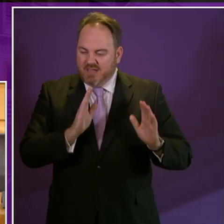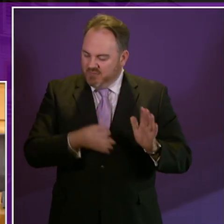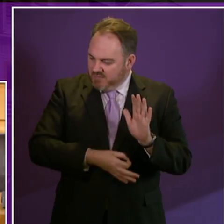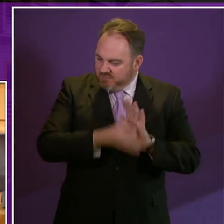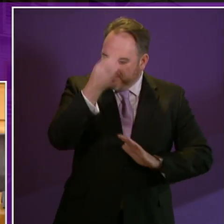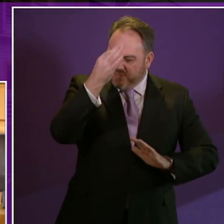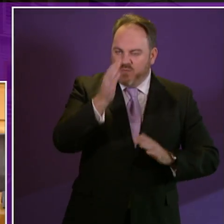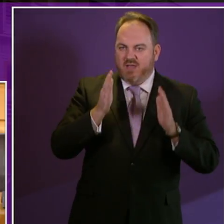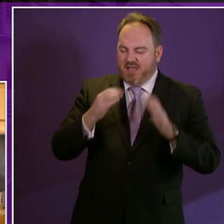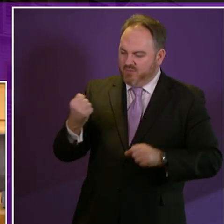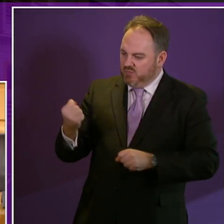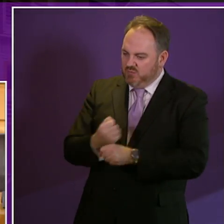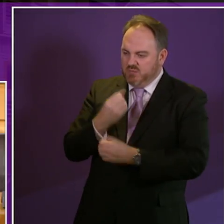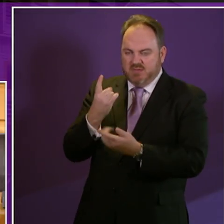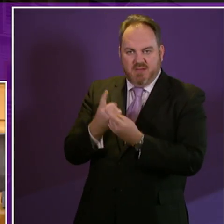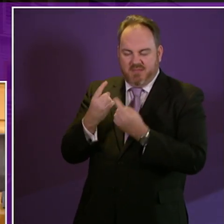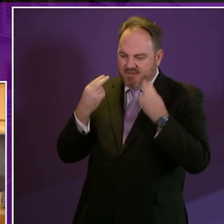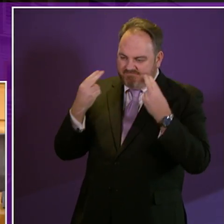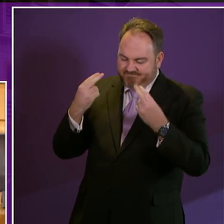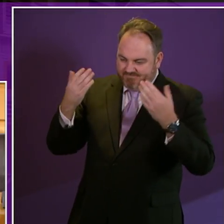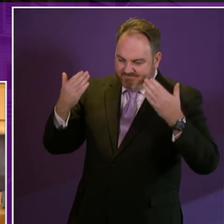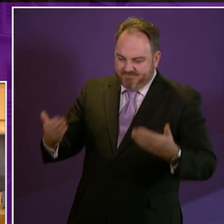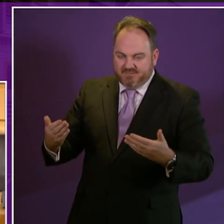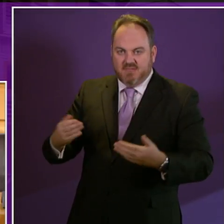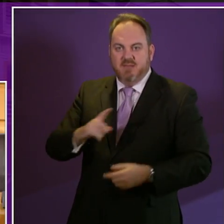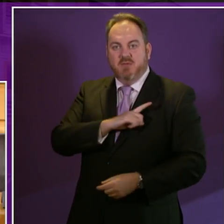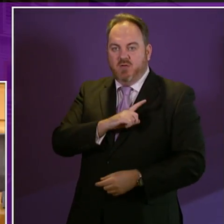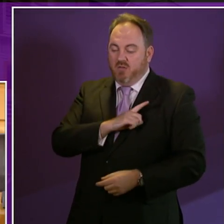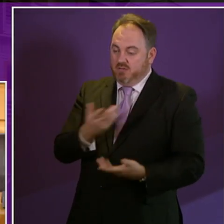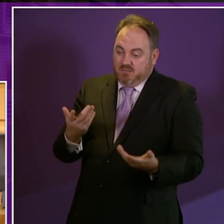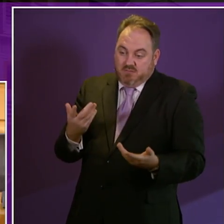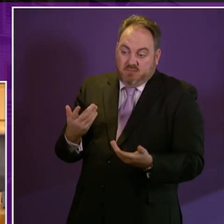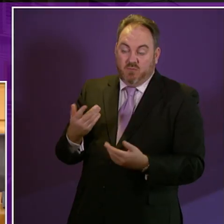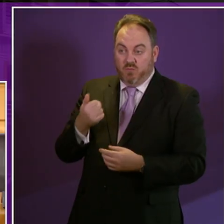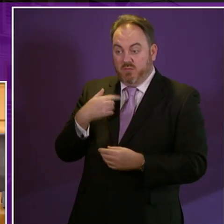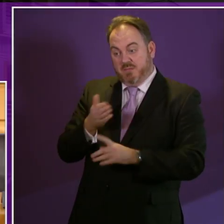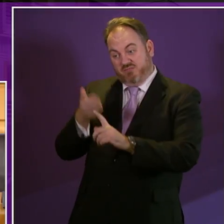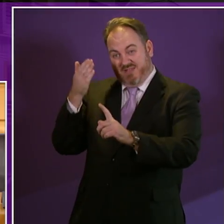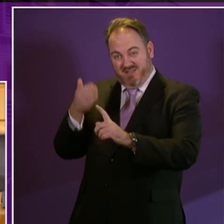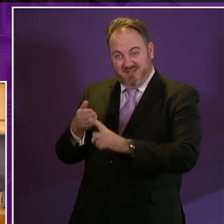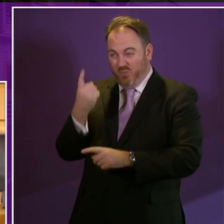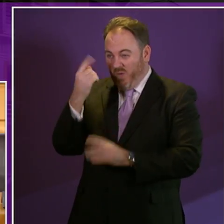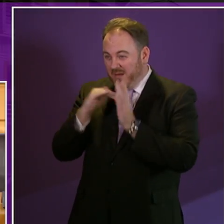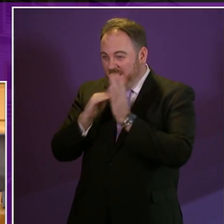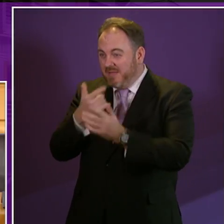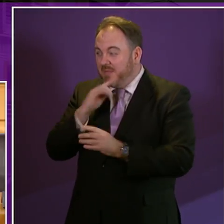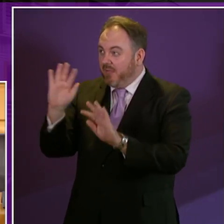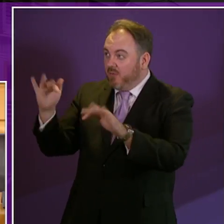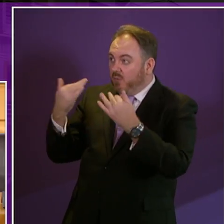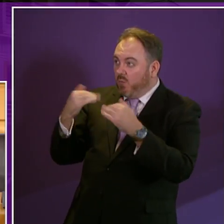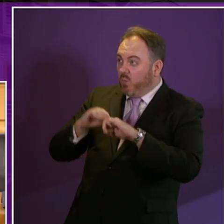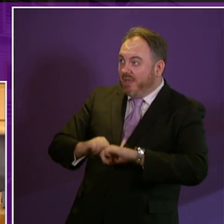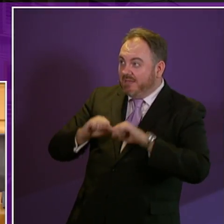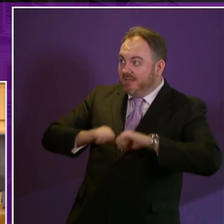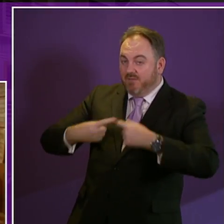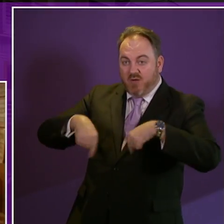progressive action in this parliamentary term because we owe it to the 1 million plus people who look to us for action thank you